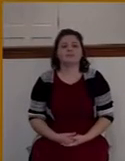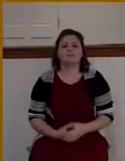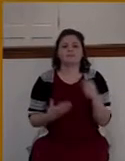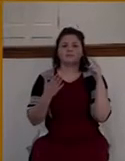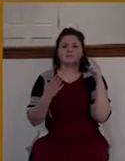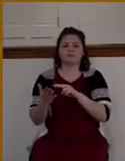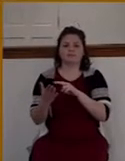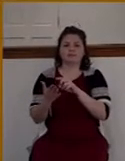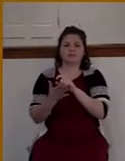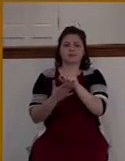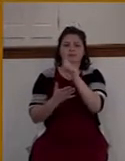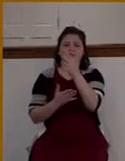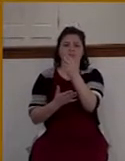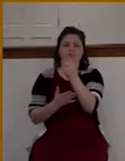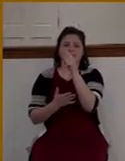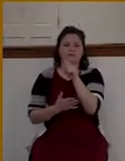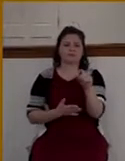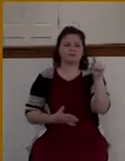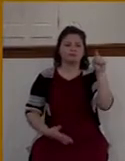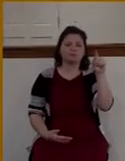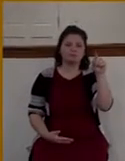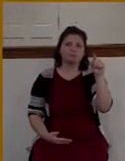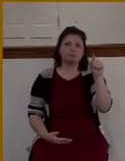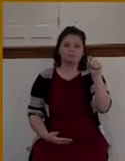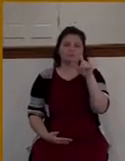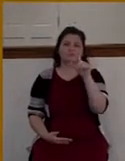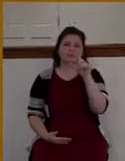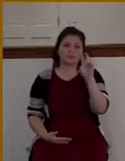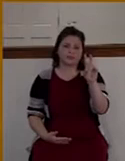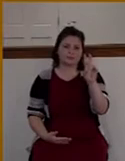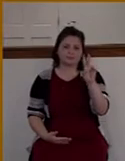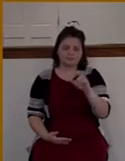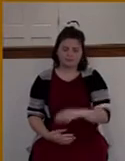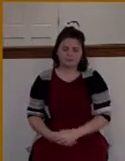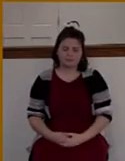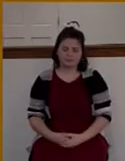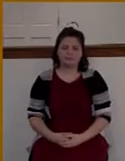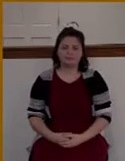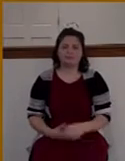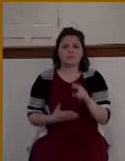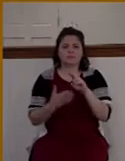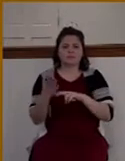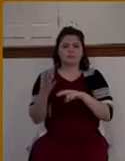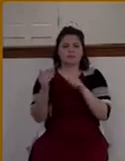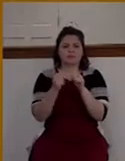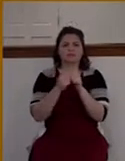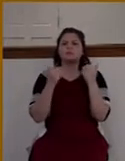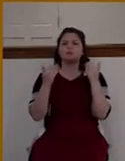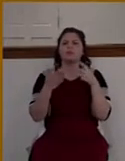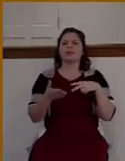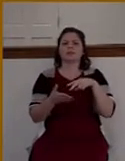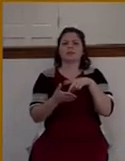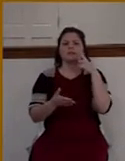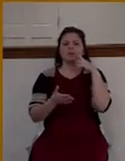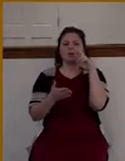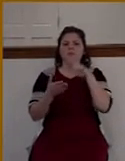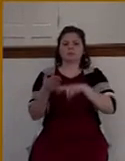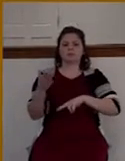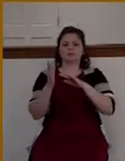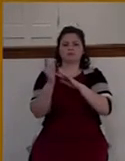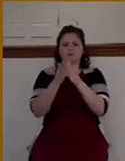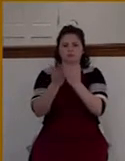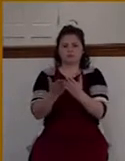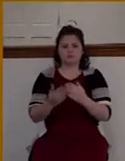going to be looking at verses 13 down to verse 27. And I want to read Scripture with you, so will you stand for the reading of God's Word this morning